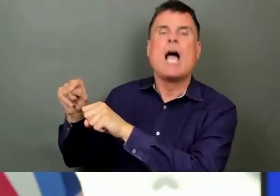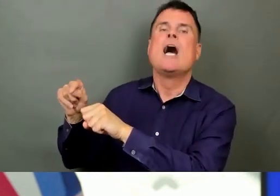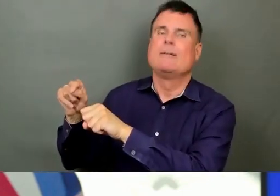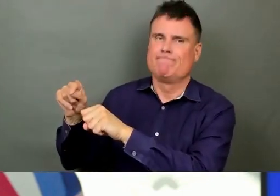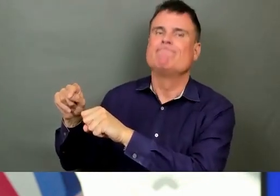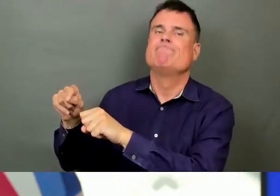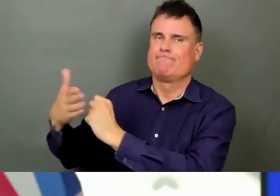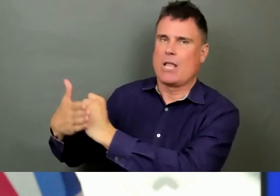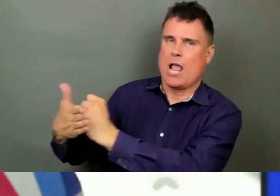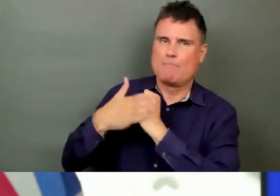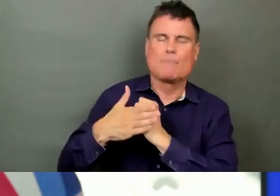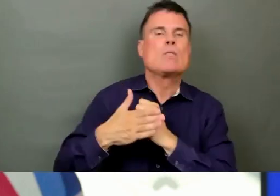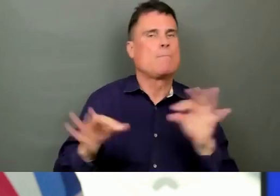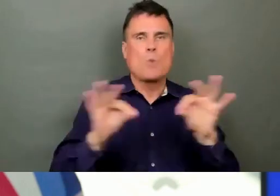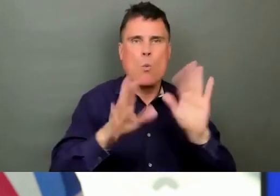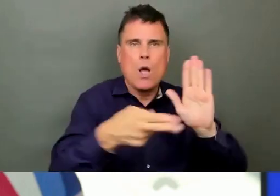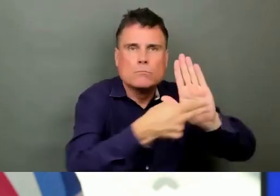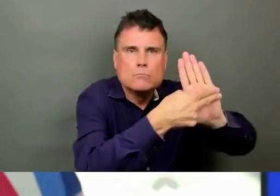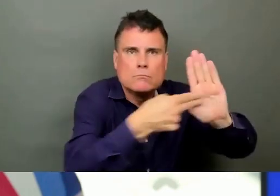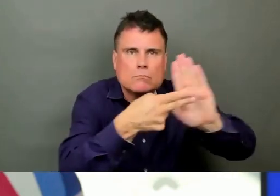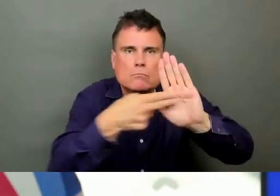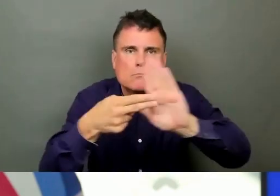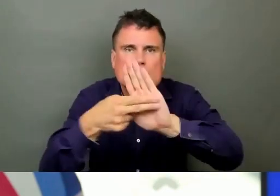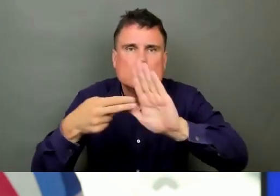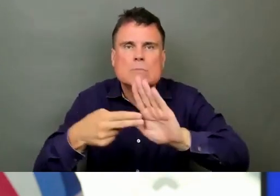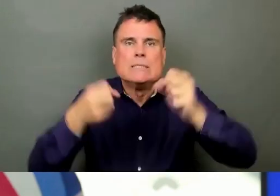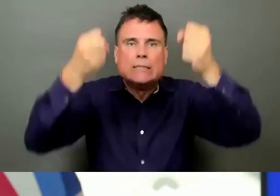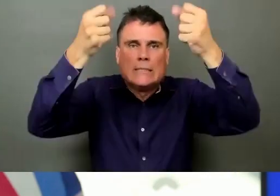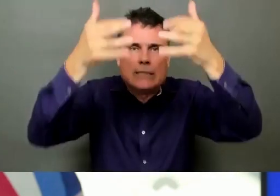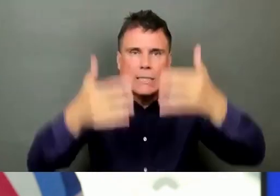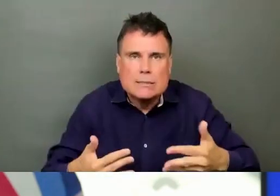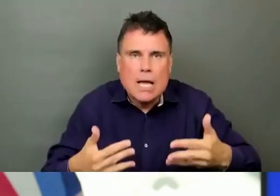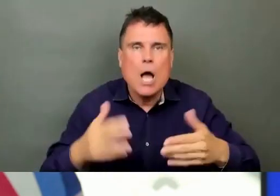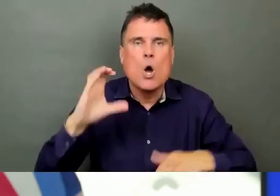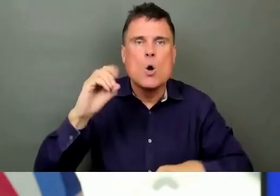so that we can keep a really close eye on these events as they occur.